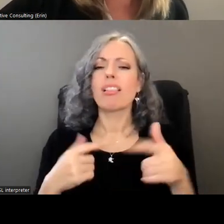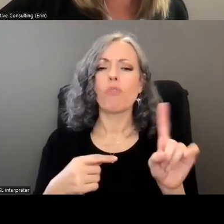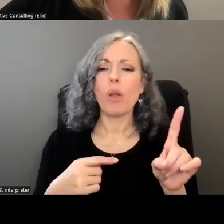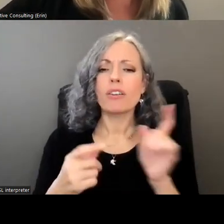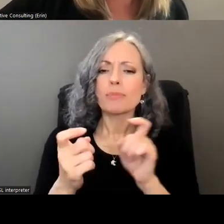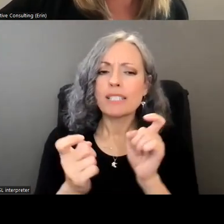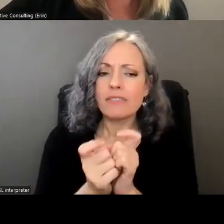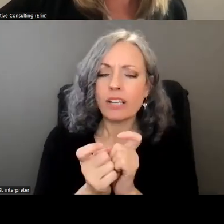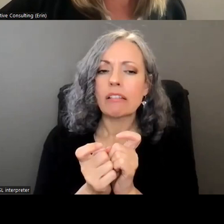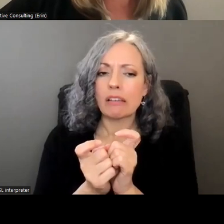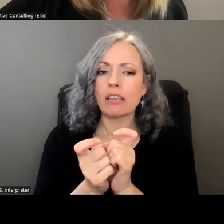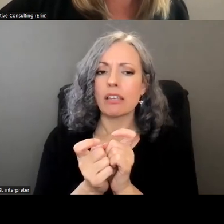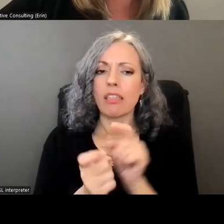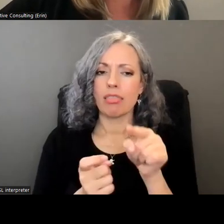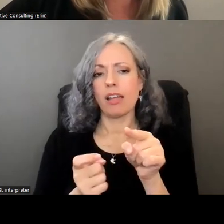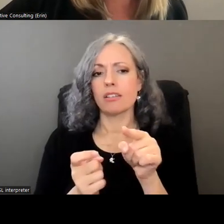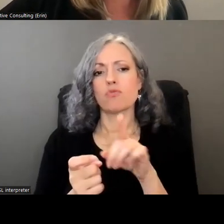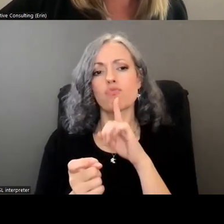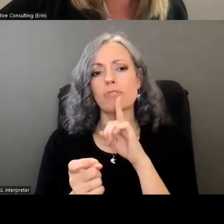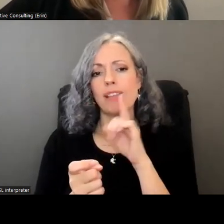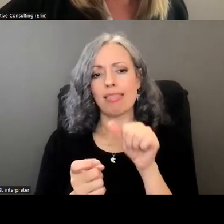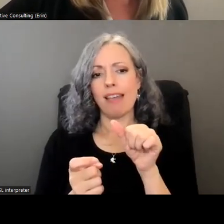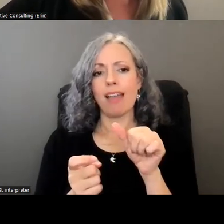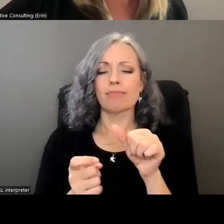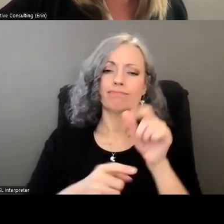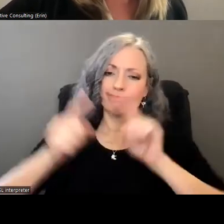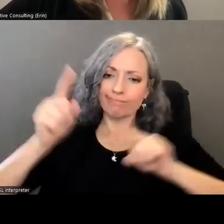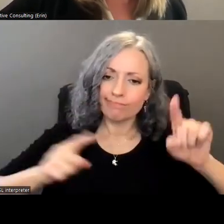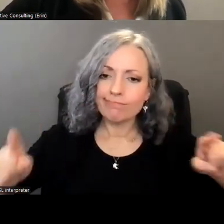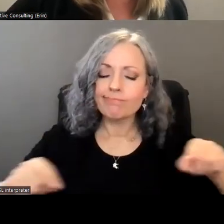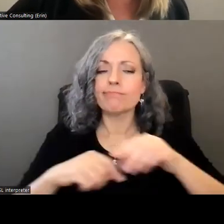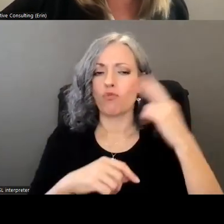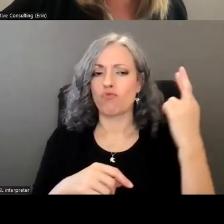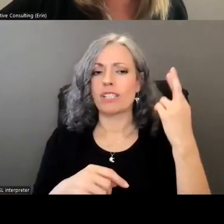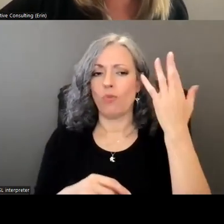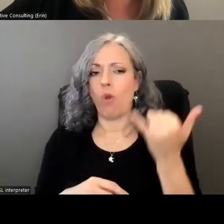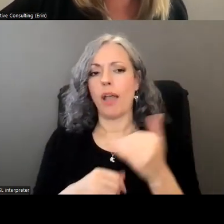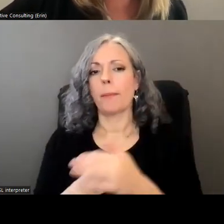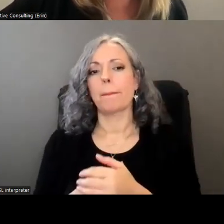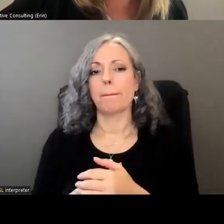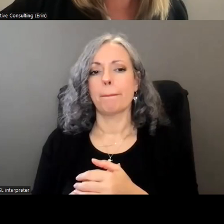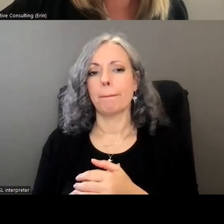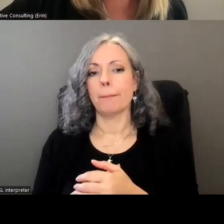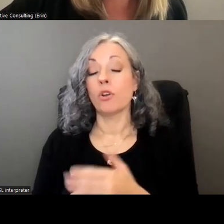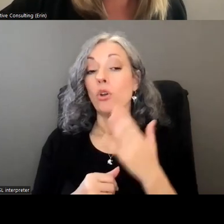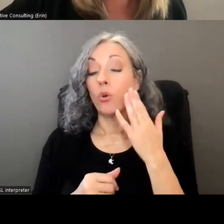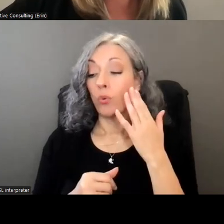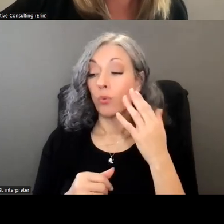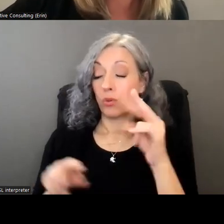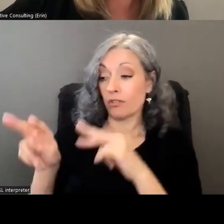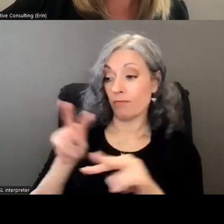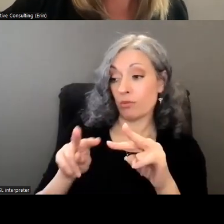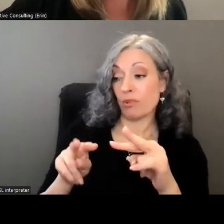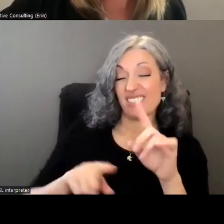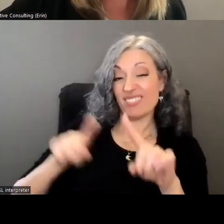work uh one of the key drivers of that variation and uh you know of course we heard from various perspectives here those in